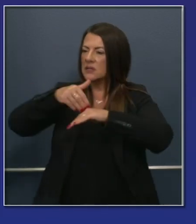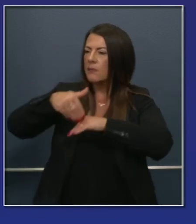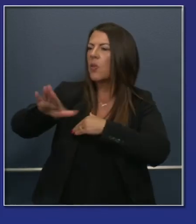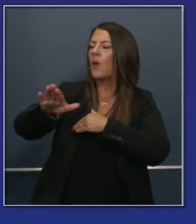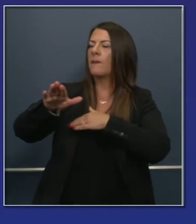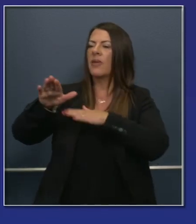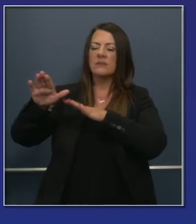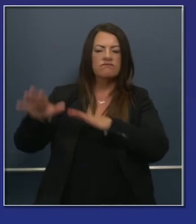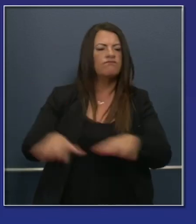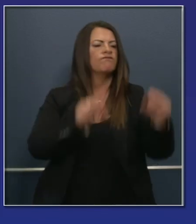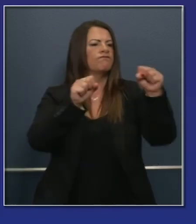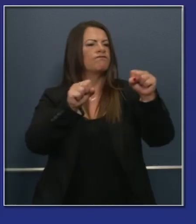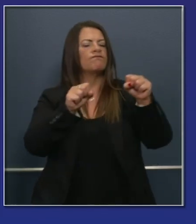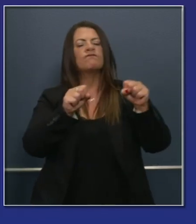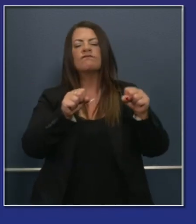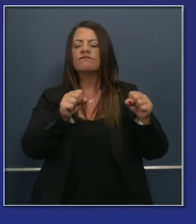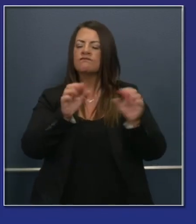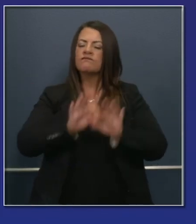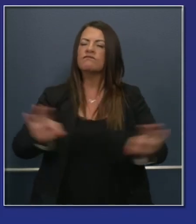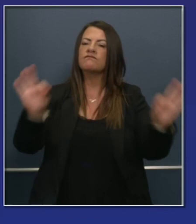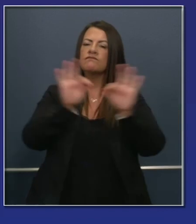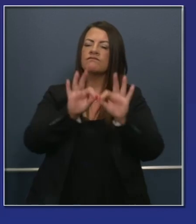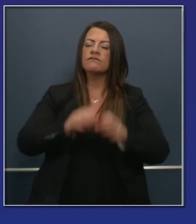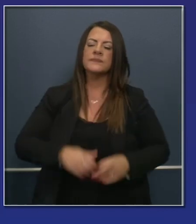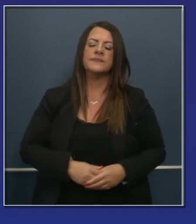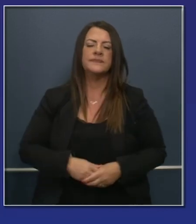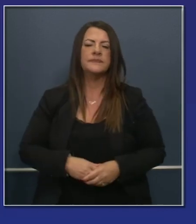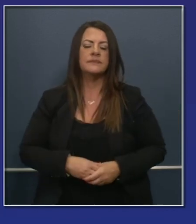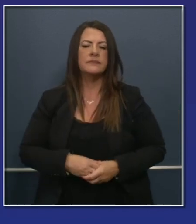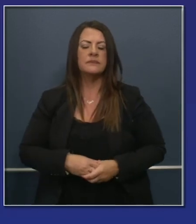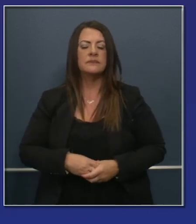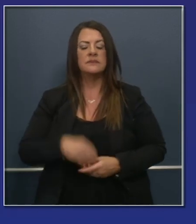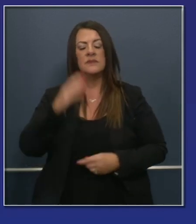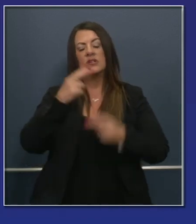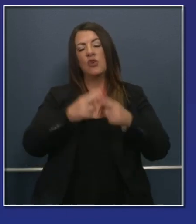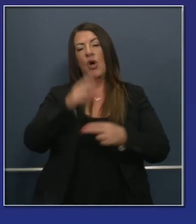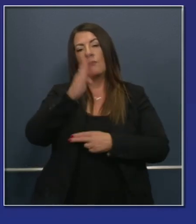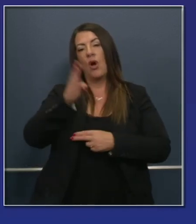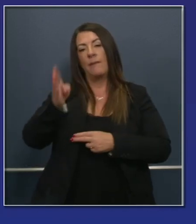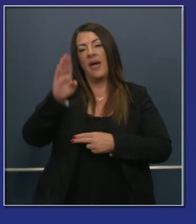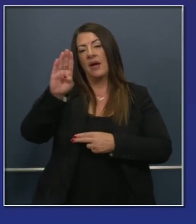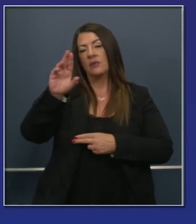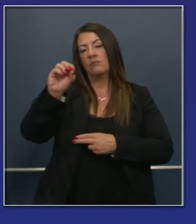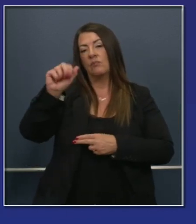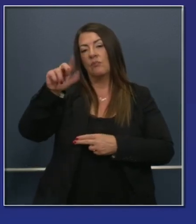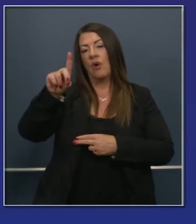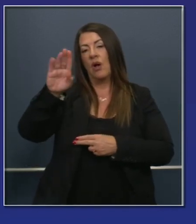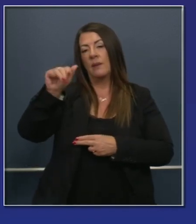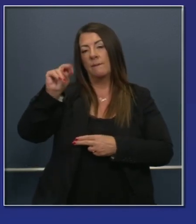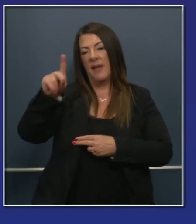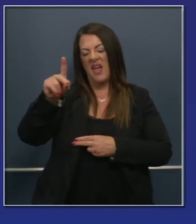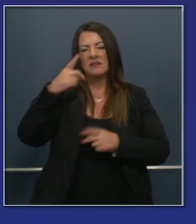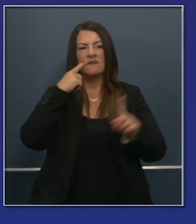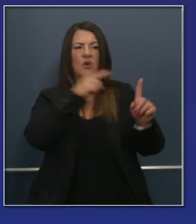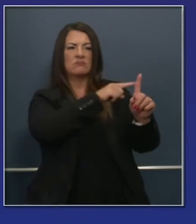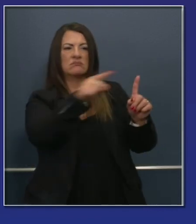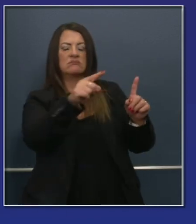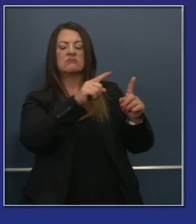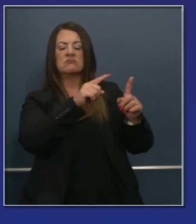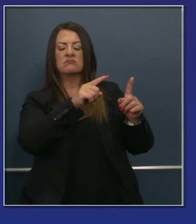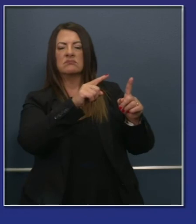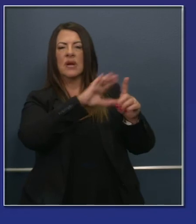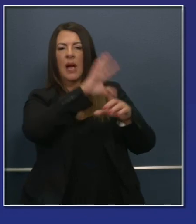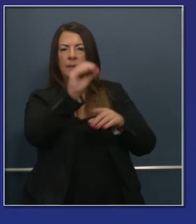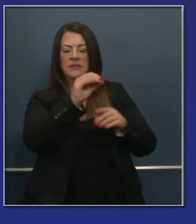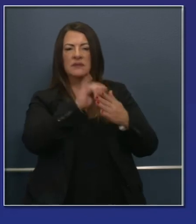also have dusted off this old broadband council that existed, well, in a world that no longer exists, or at least